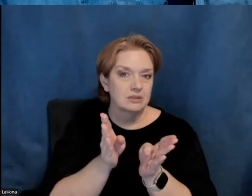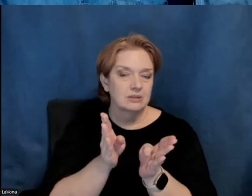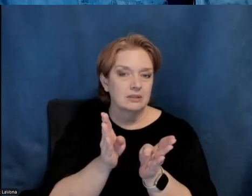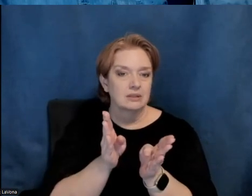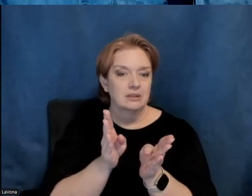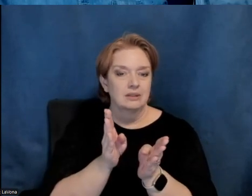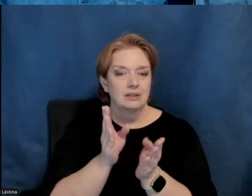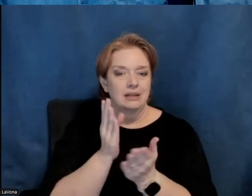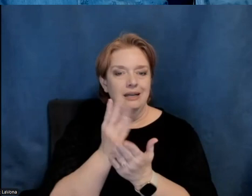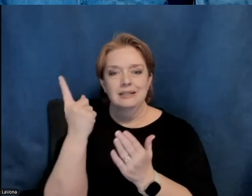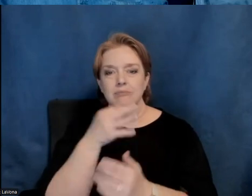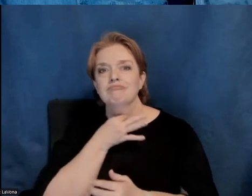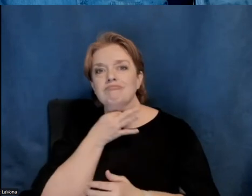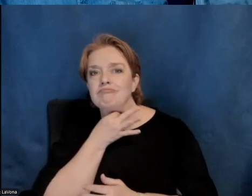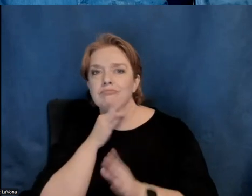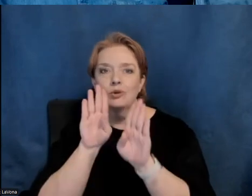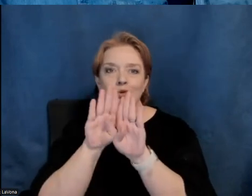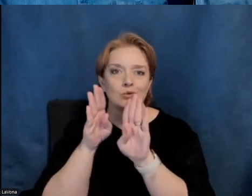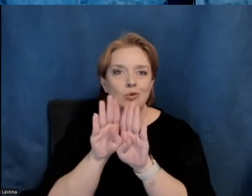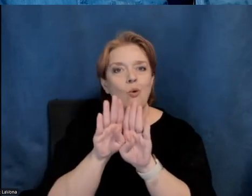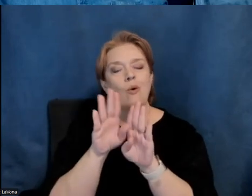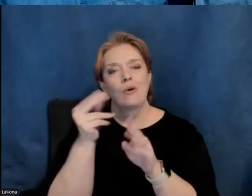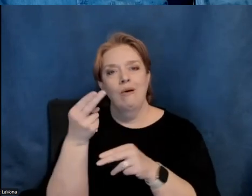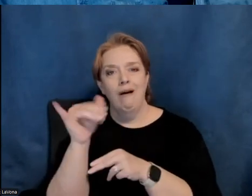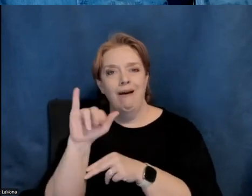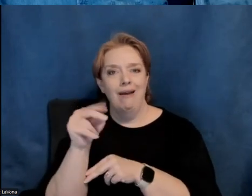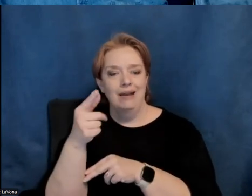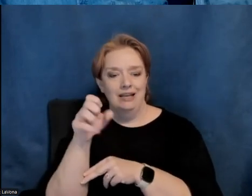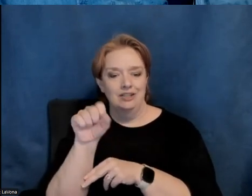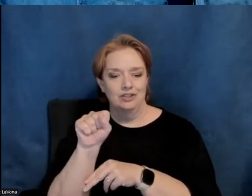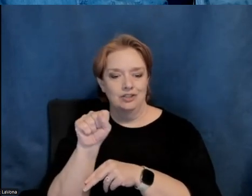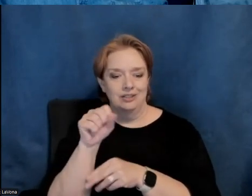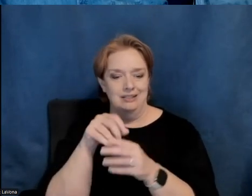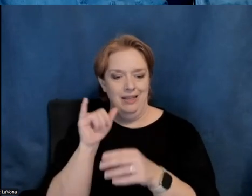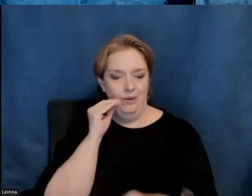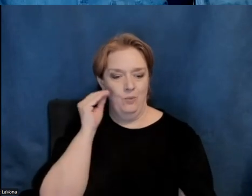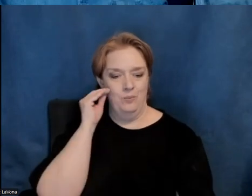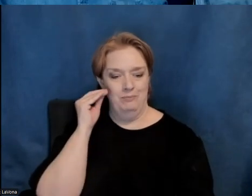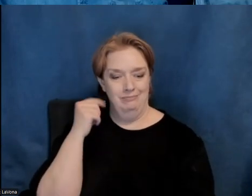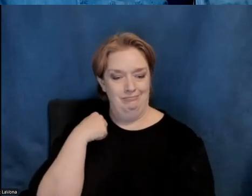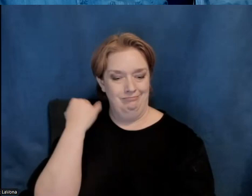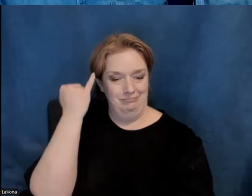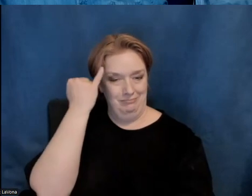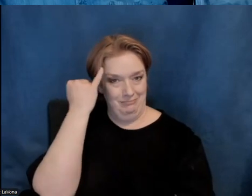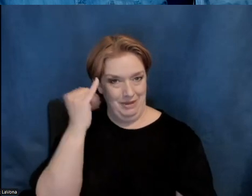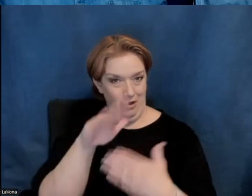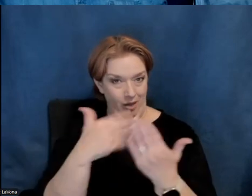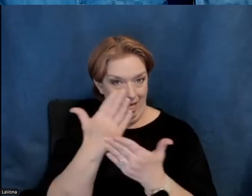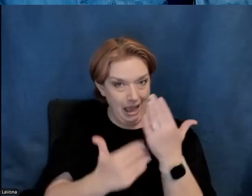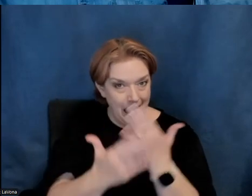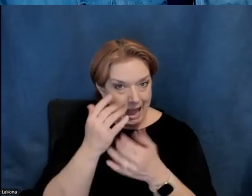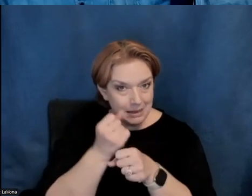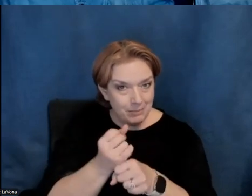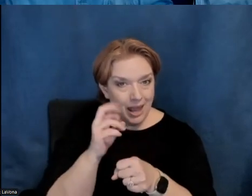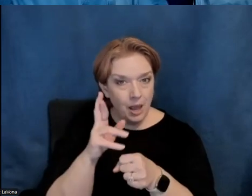someone's curious about photos of the beautiful doors and hinges found throughout the home, which I imagine are all handmade or mostly.